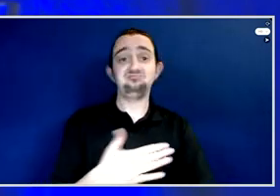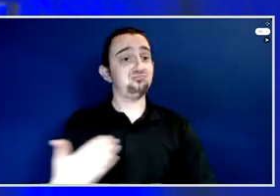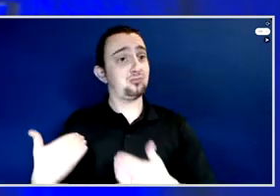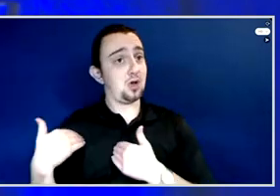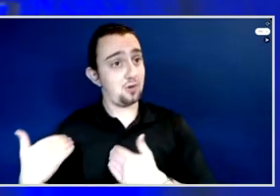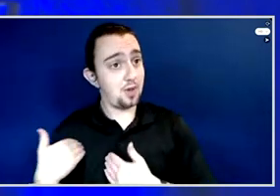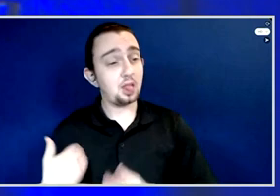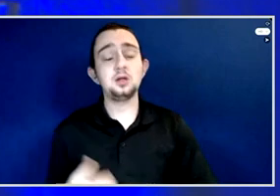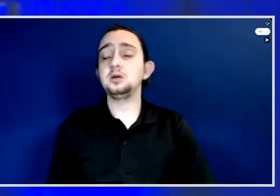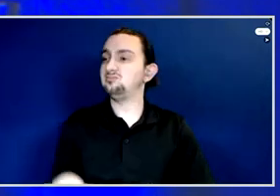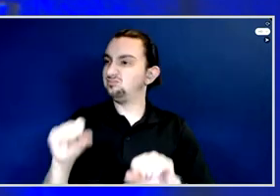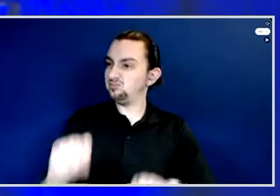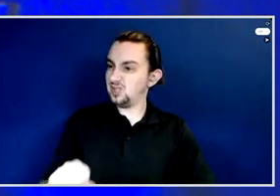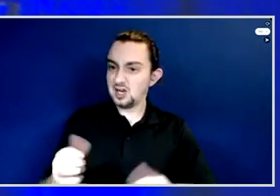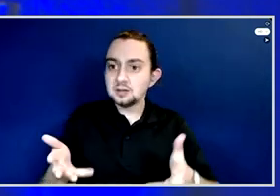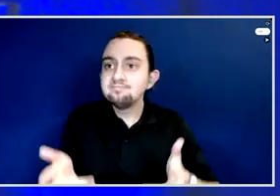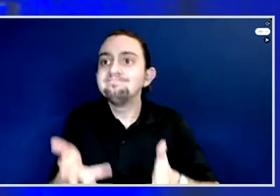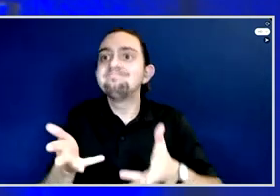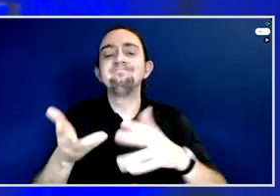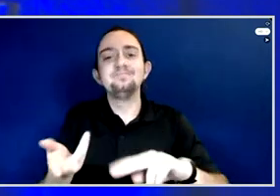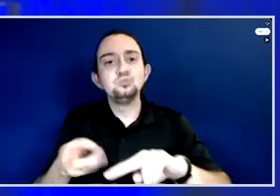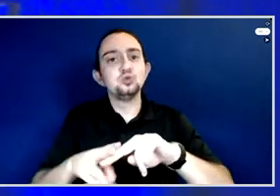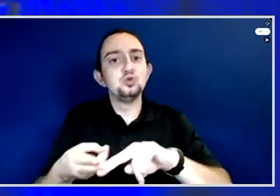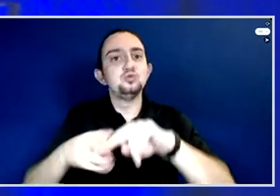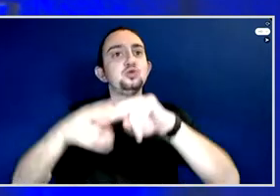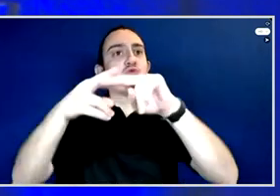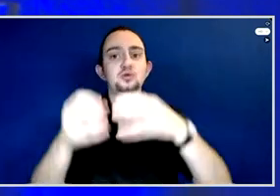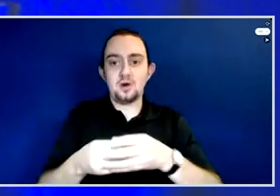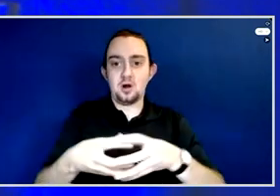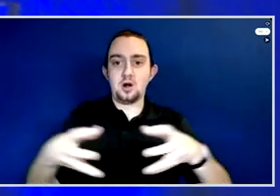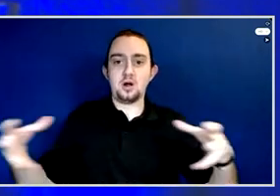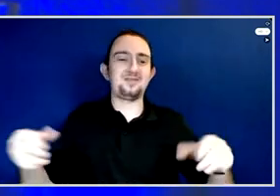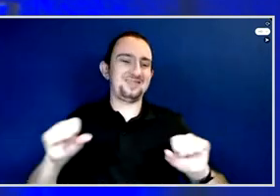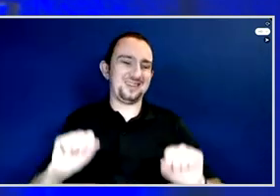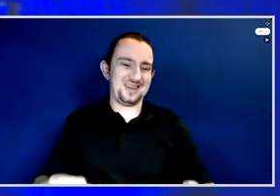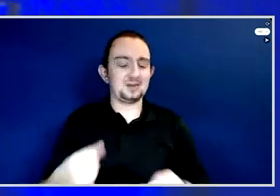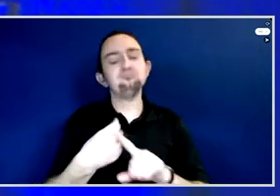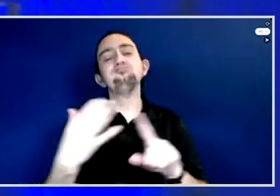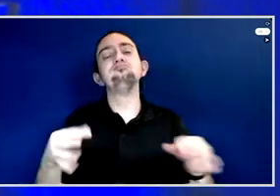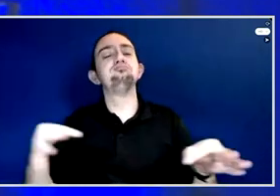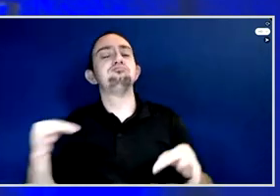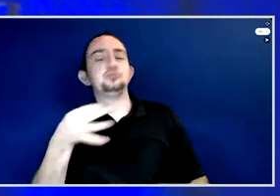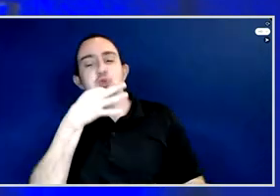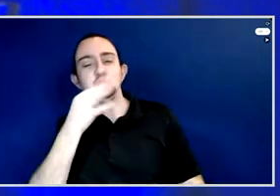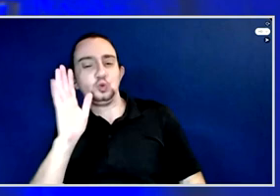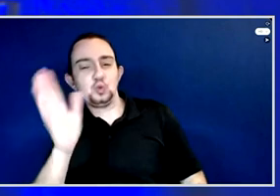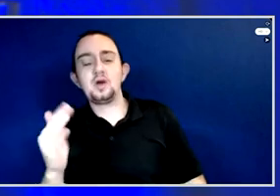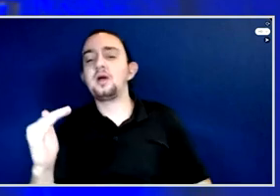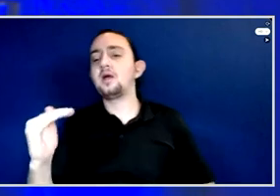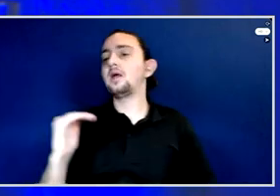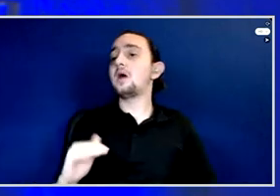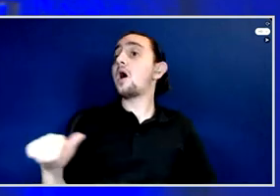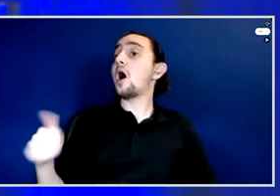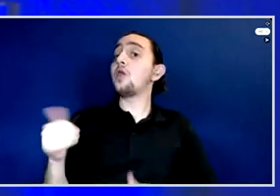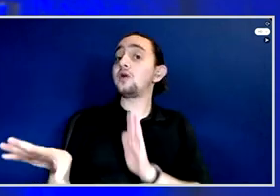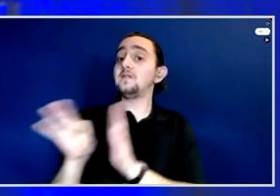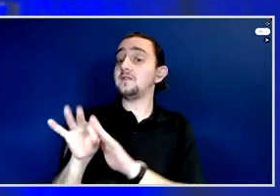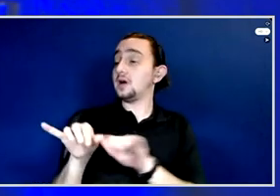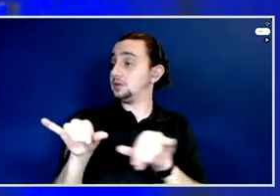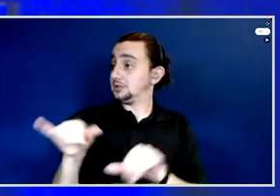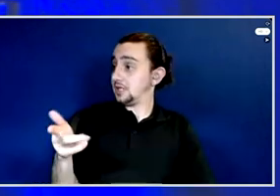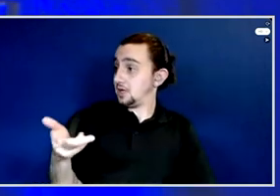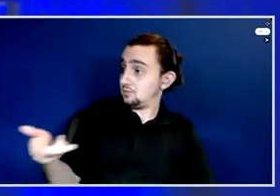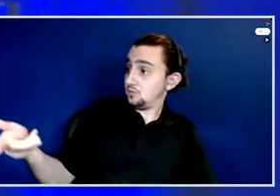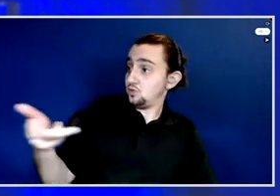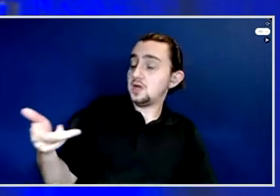and we may hear a little bit about that this evening. Fifth common denominator that we found is that defending the rights of underserved and marginalized communities